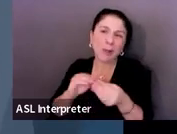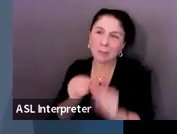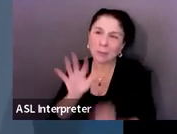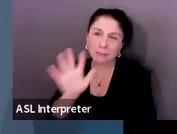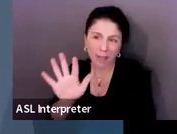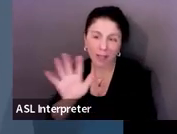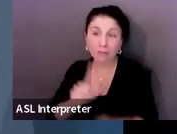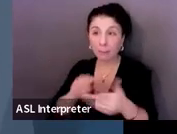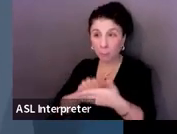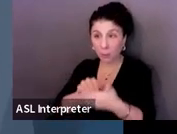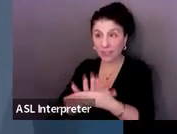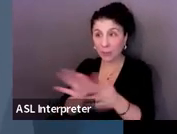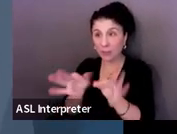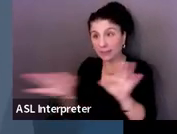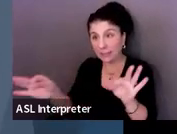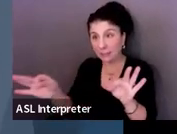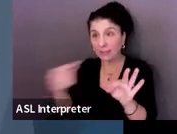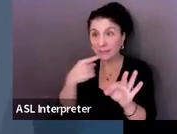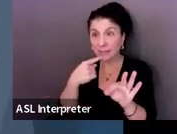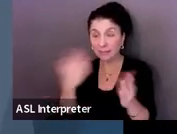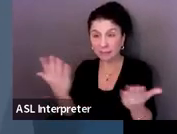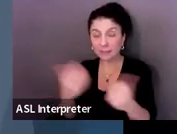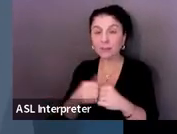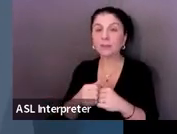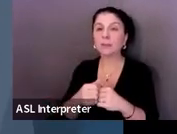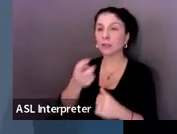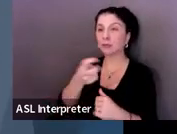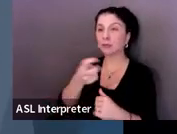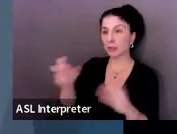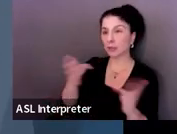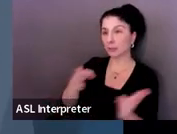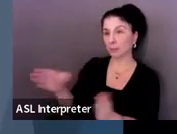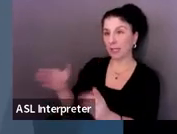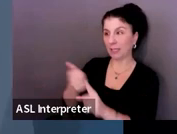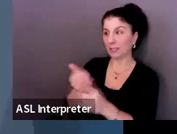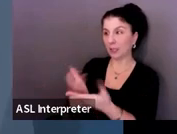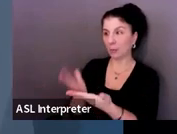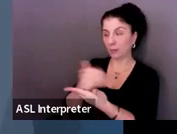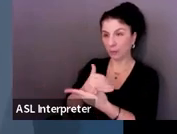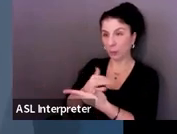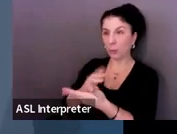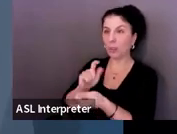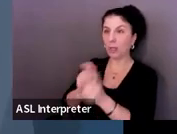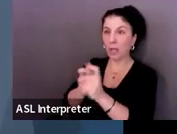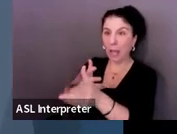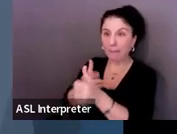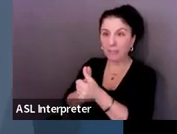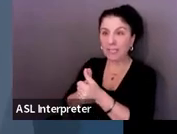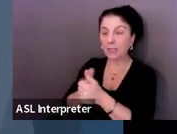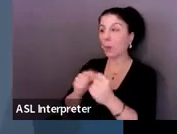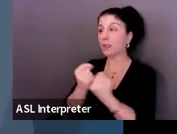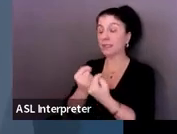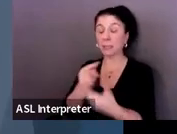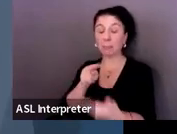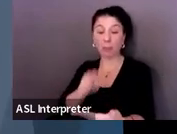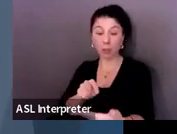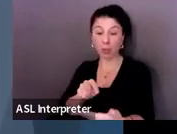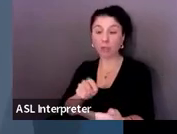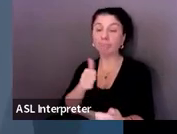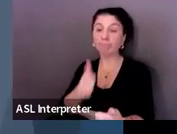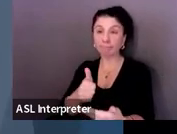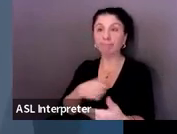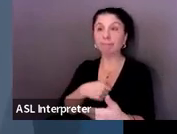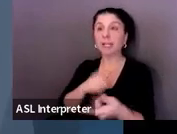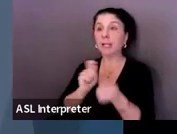there's a statement saying that the transition plan was reviewed and updated or that the team reviewed it and updated the transition